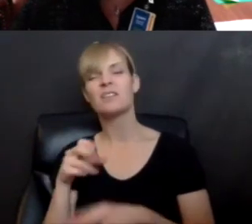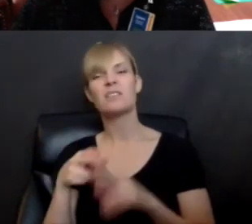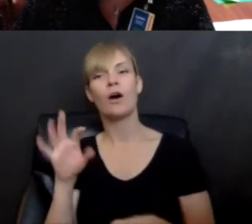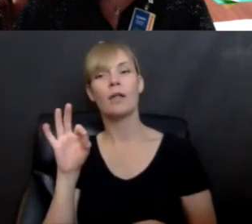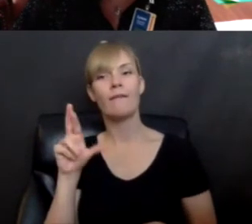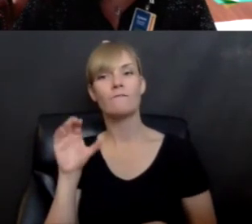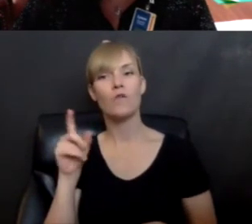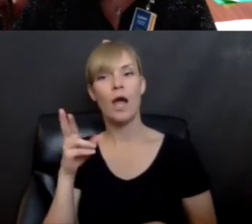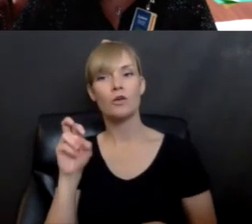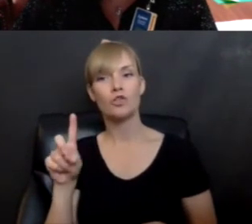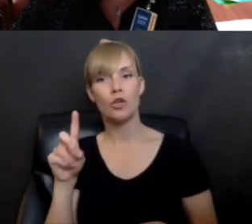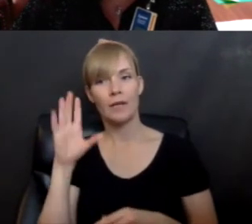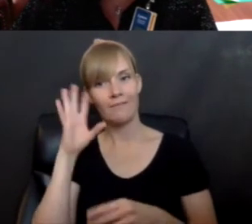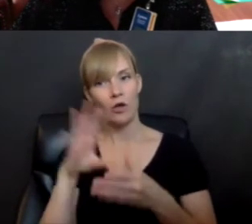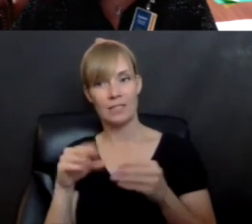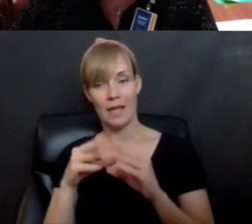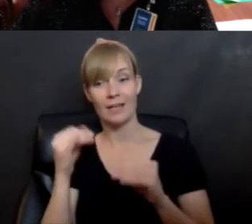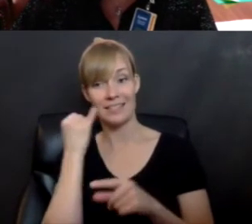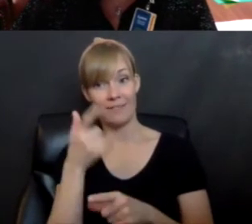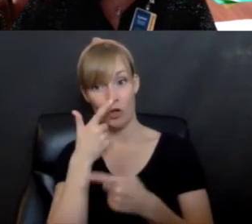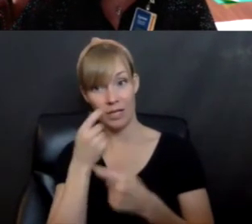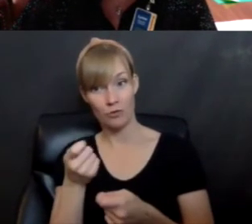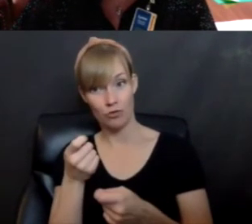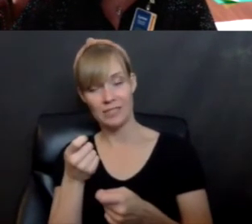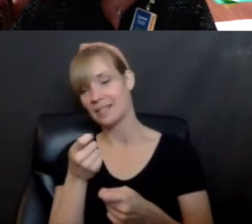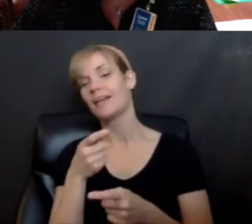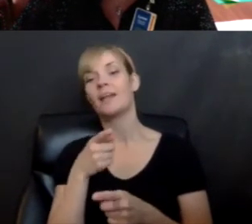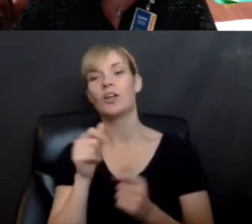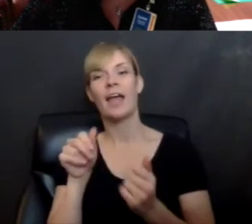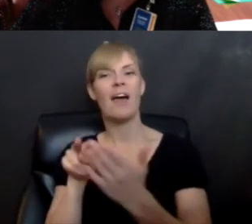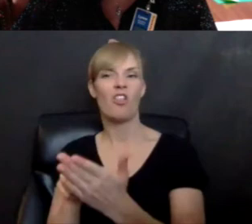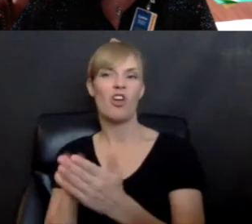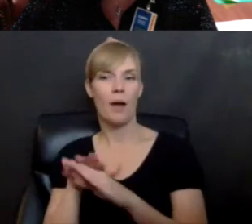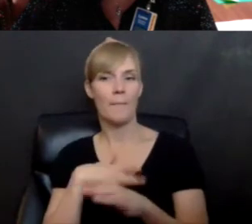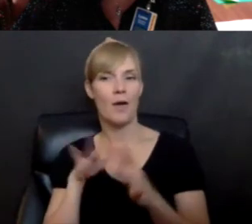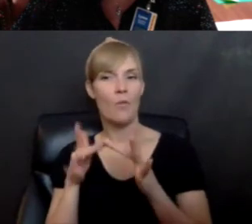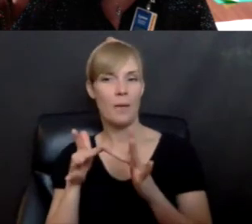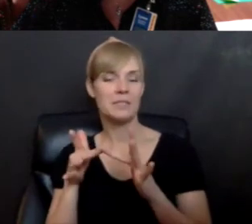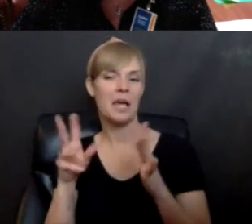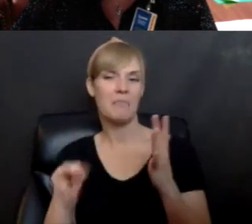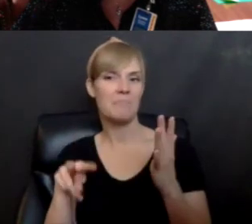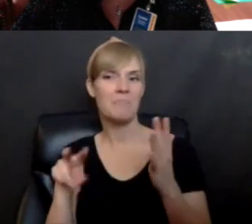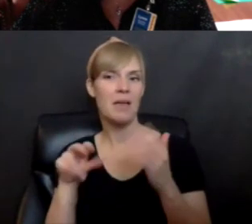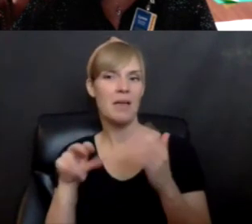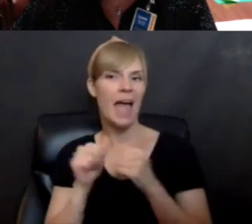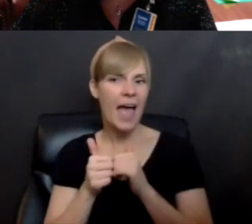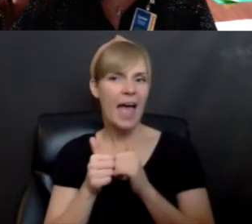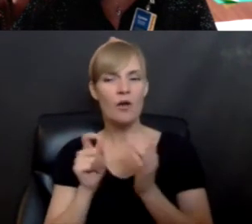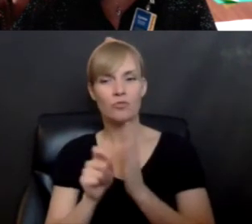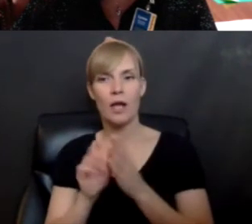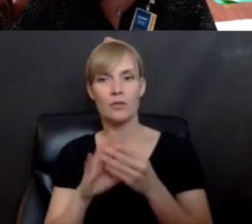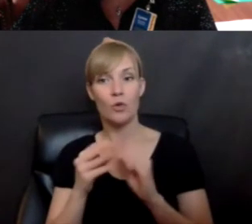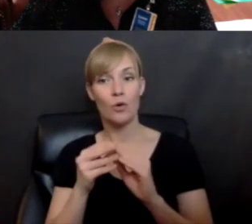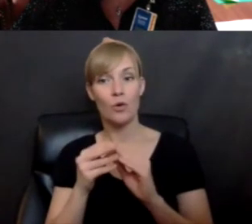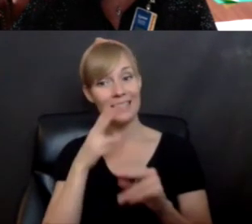interested in writing fractured fairy tales, there's an organizer on my website where you can look at that and see, um, sort of how to do it. It's like, it's fun. Cause you already